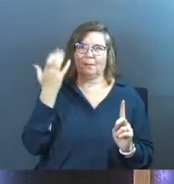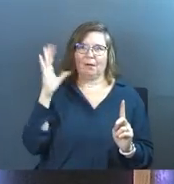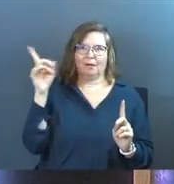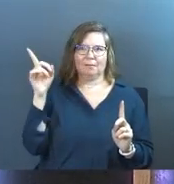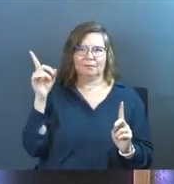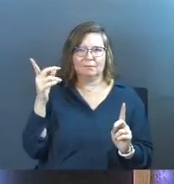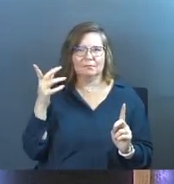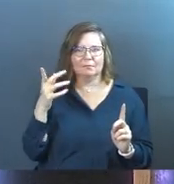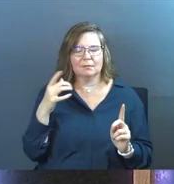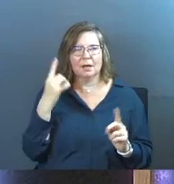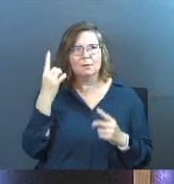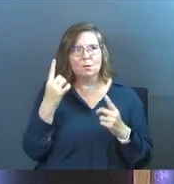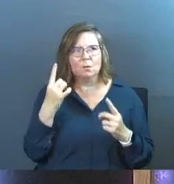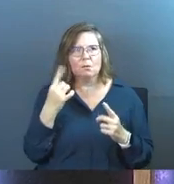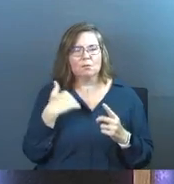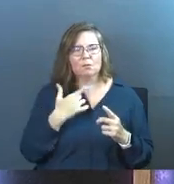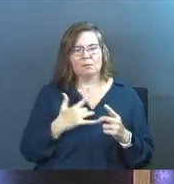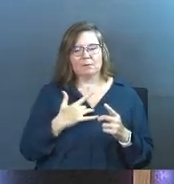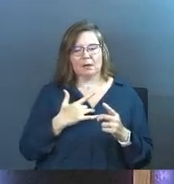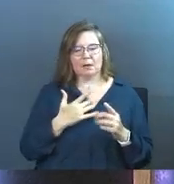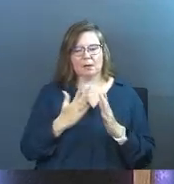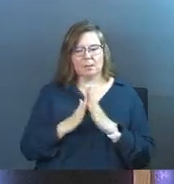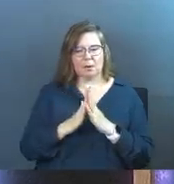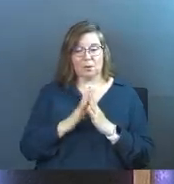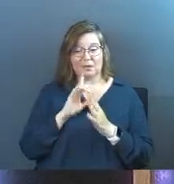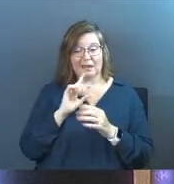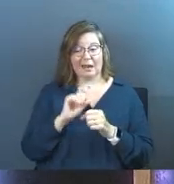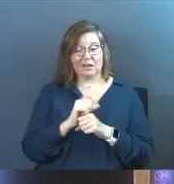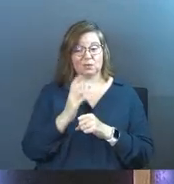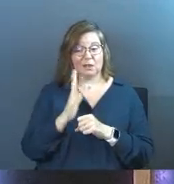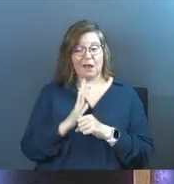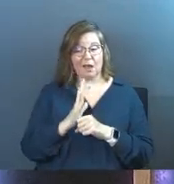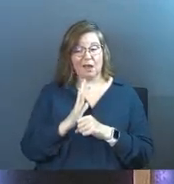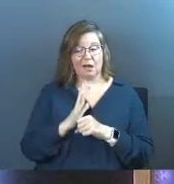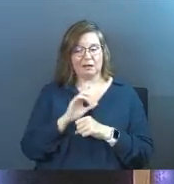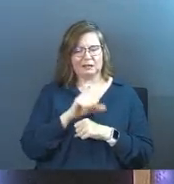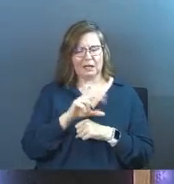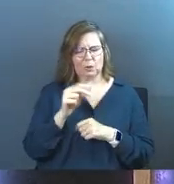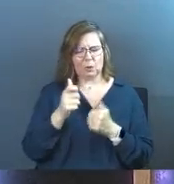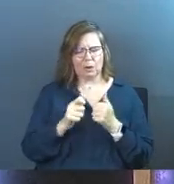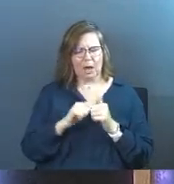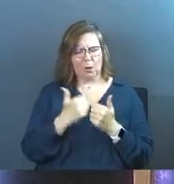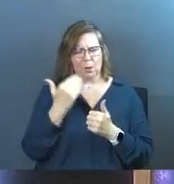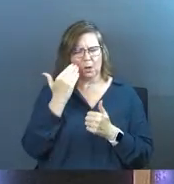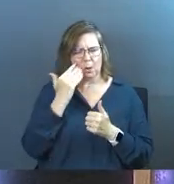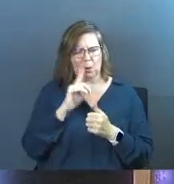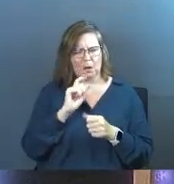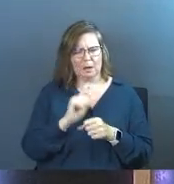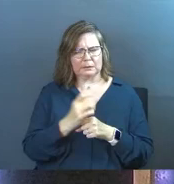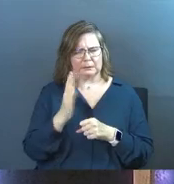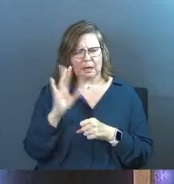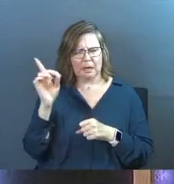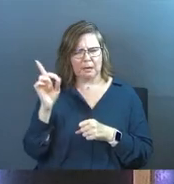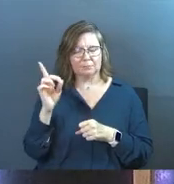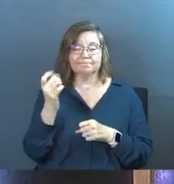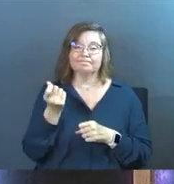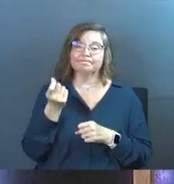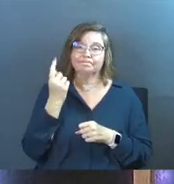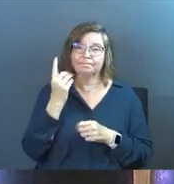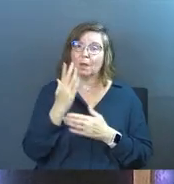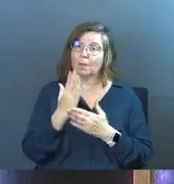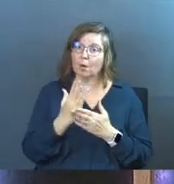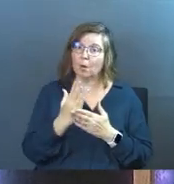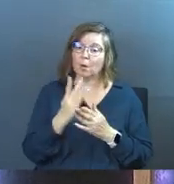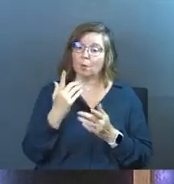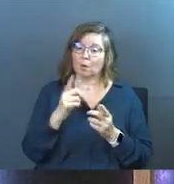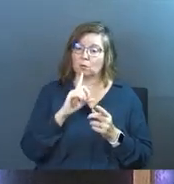And I wonder that this thing that I felt like I got in prayer was that actually God, how do I know that it's actually God? And I totally get it. And part